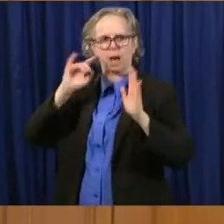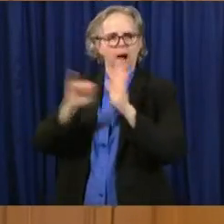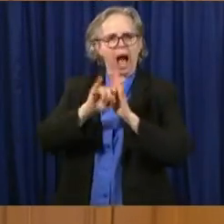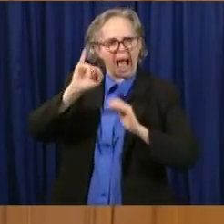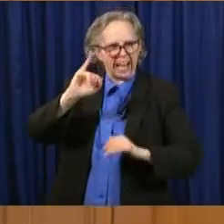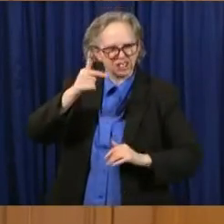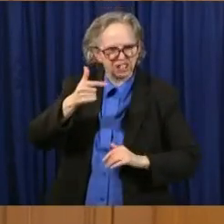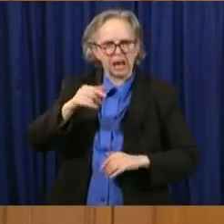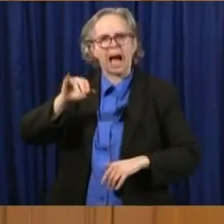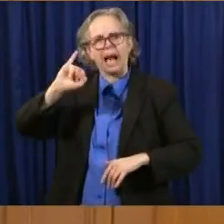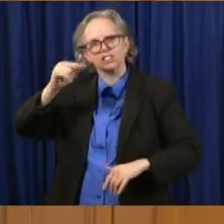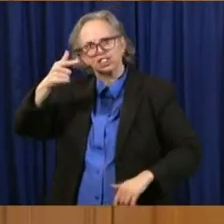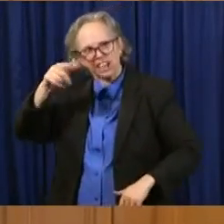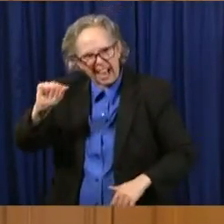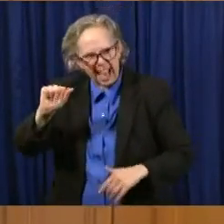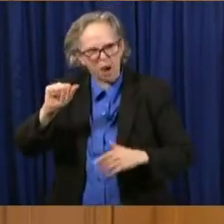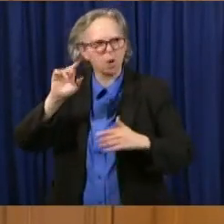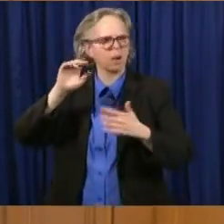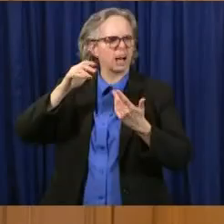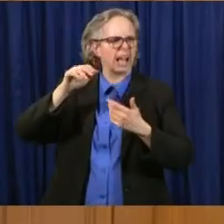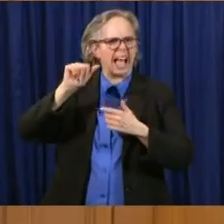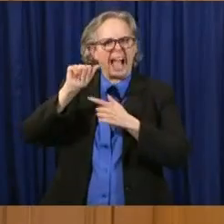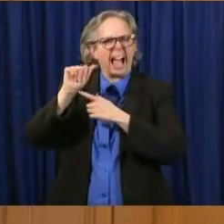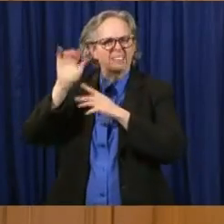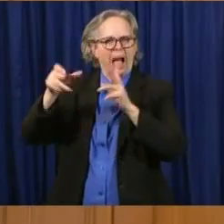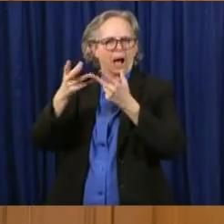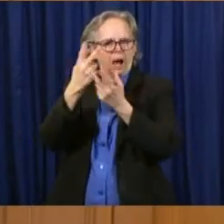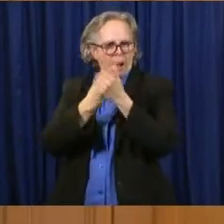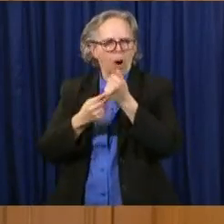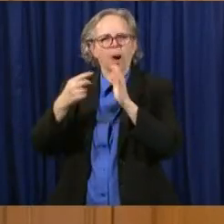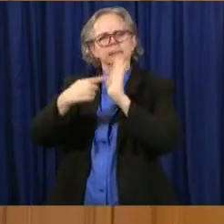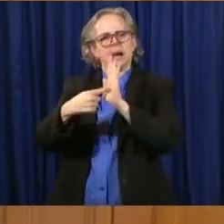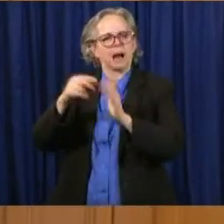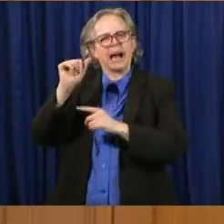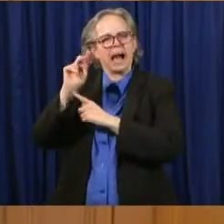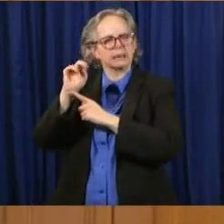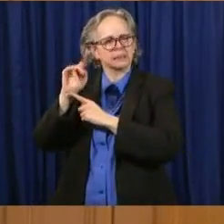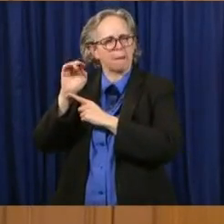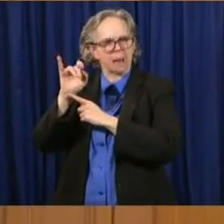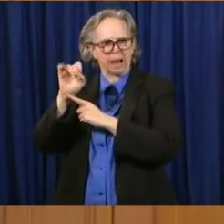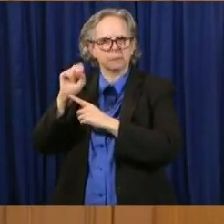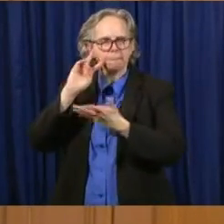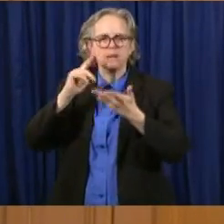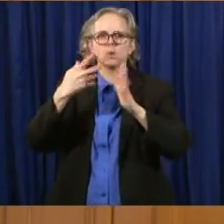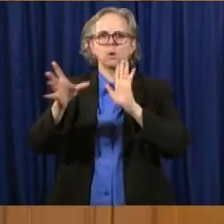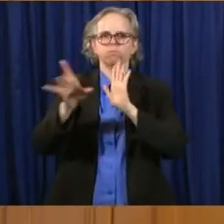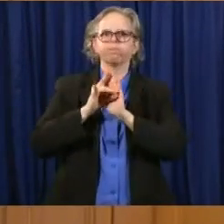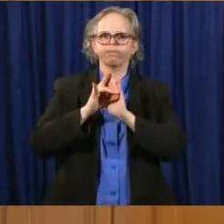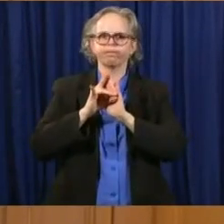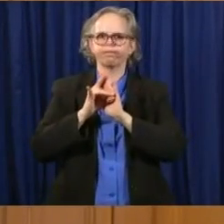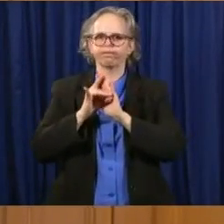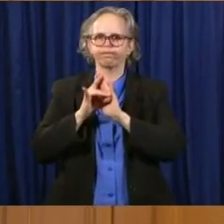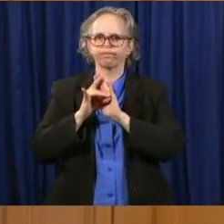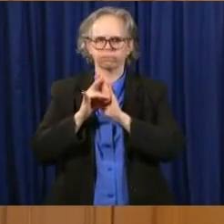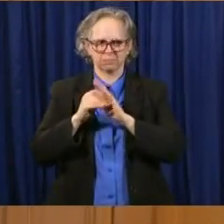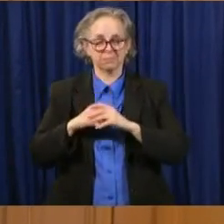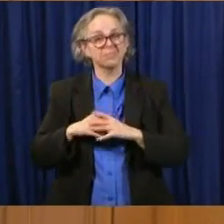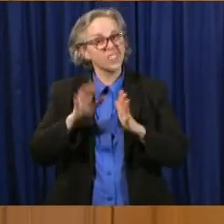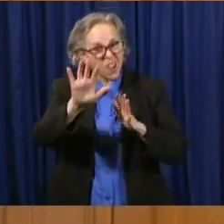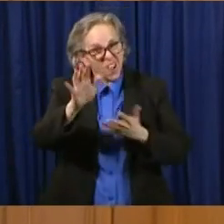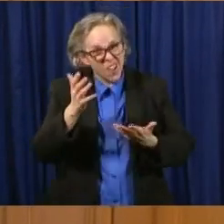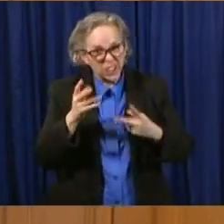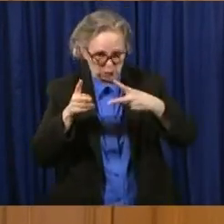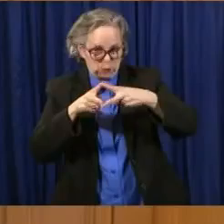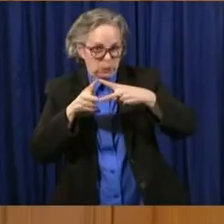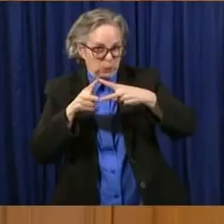had it and fought something. Now, everyone's dreaming that there will be an antibody test that could be this like thing, like